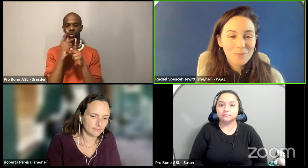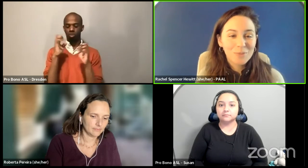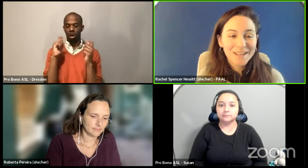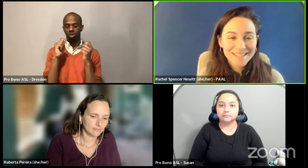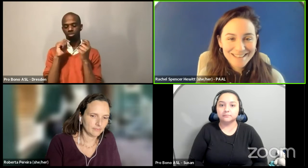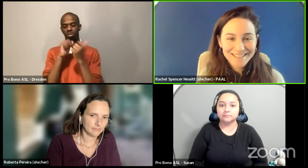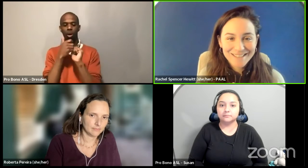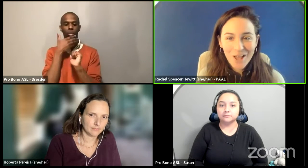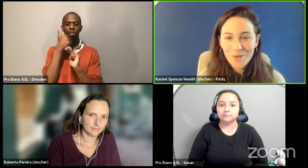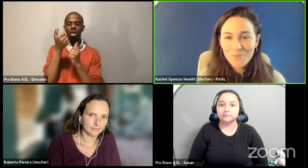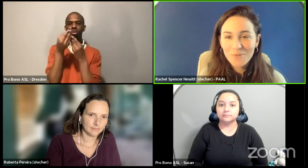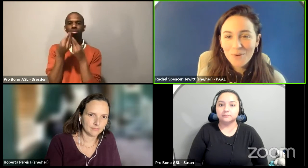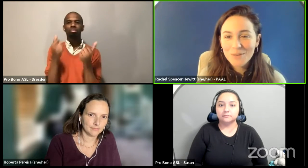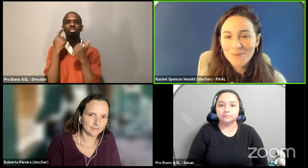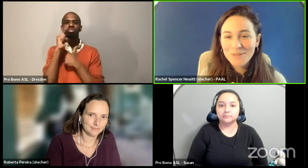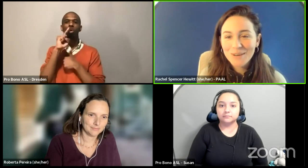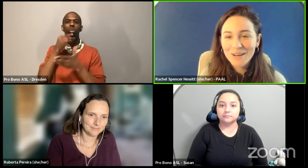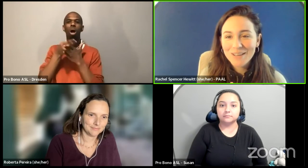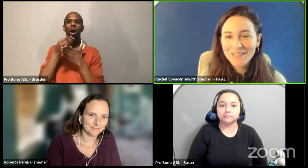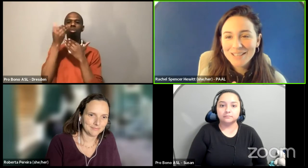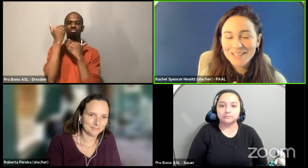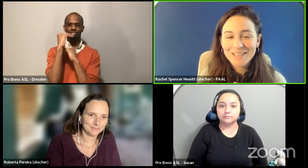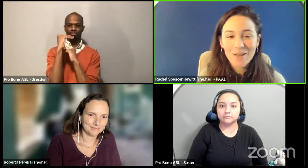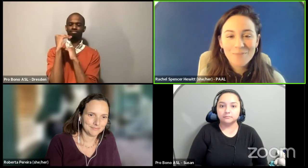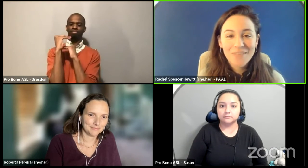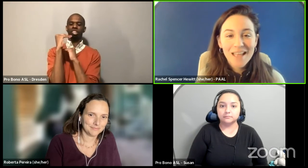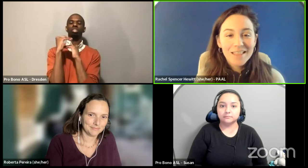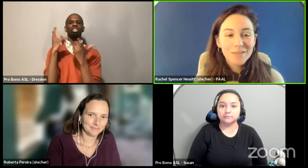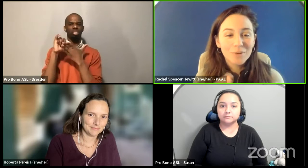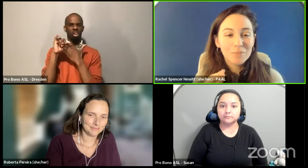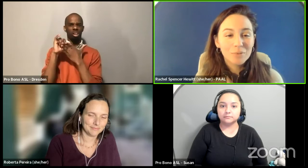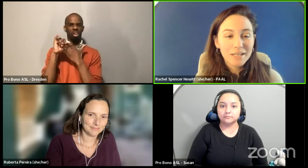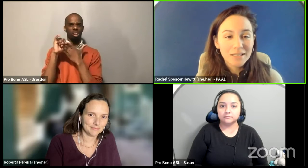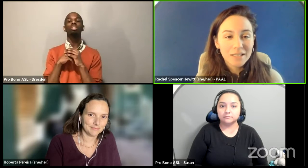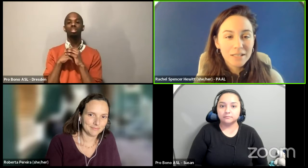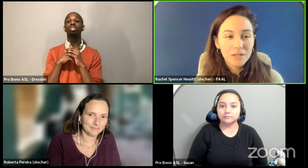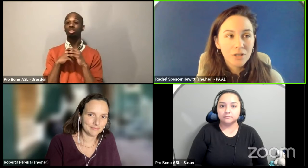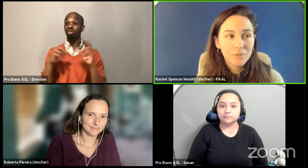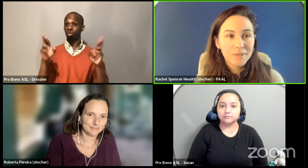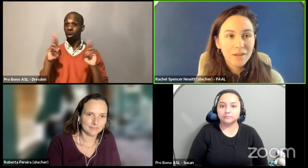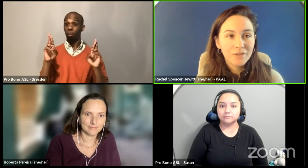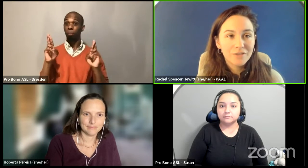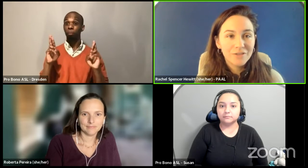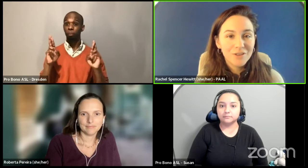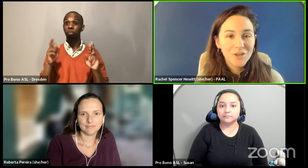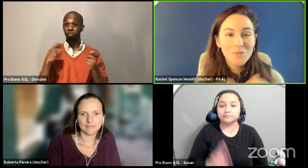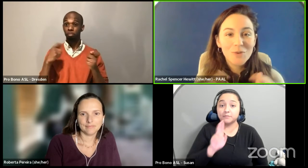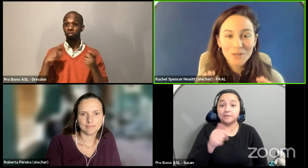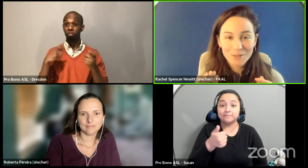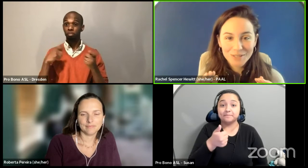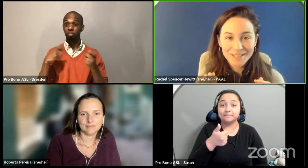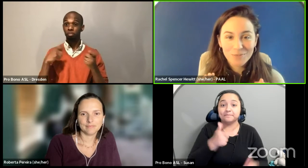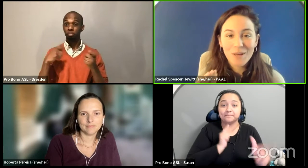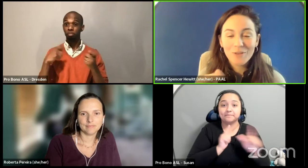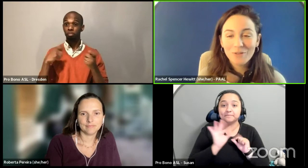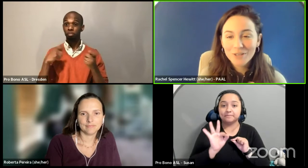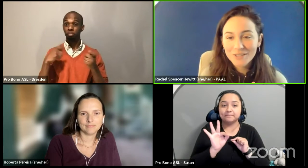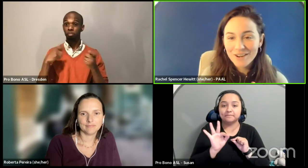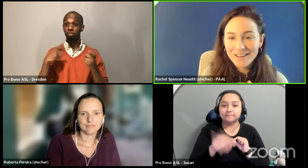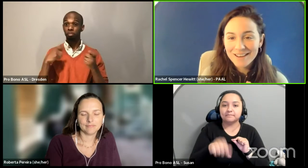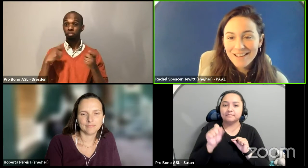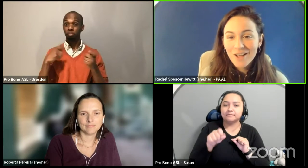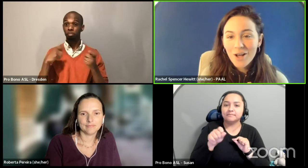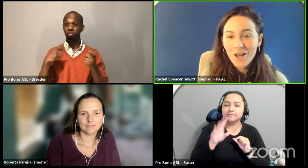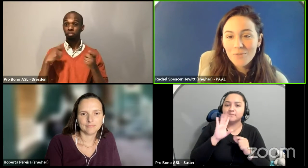about this word precedent. Um, before we jump into our questions, um, this word precedent in terms of human resources, when pal